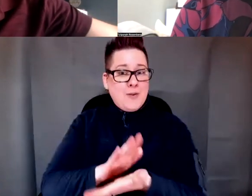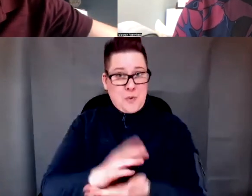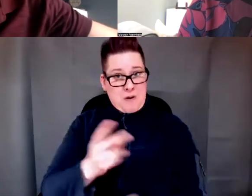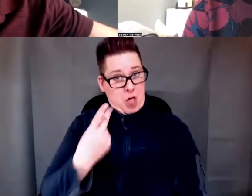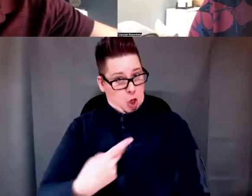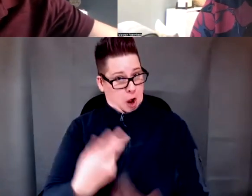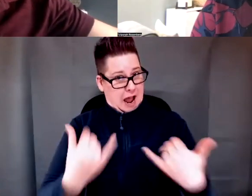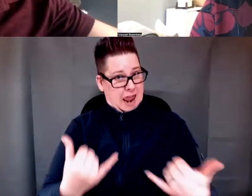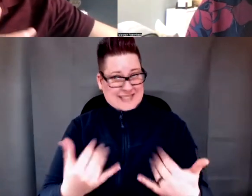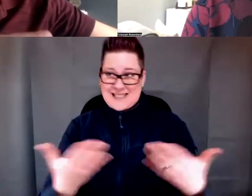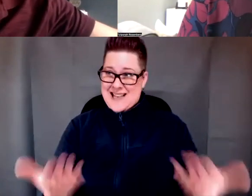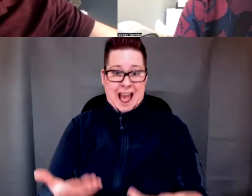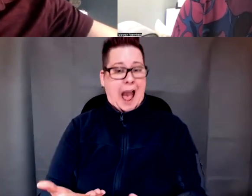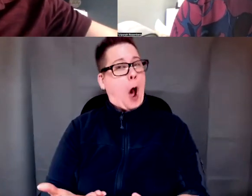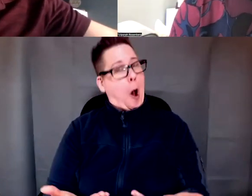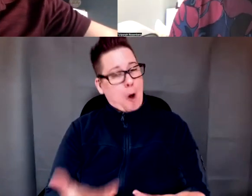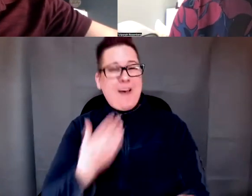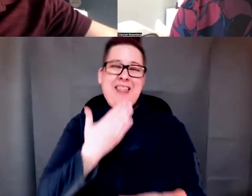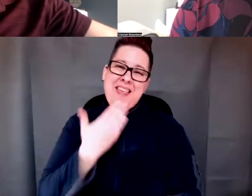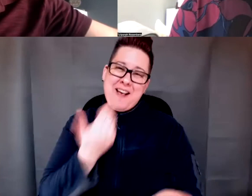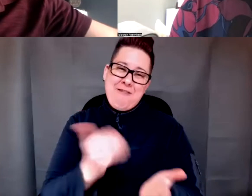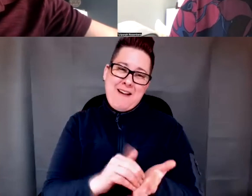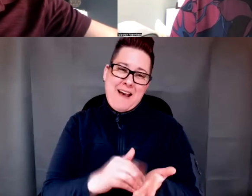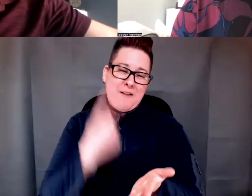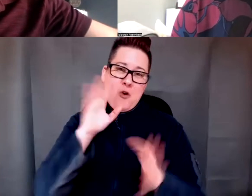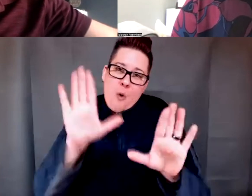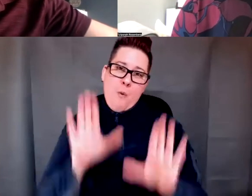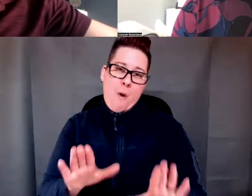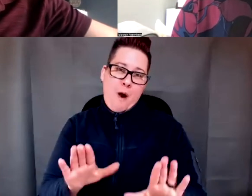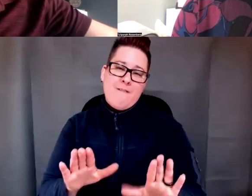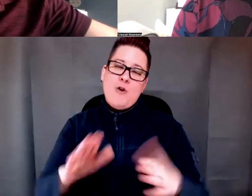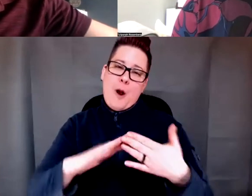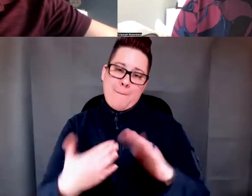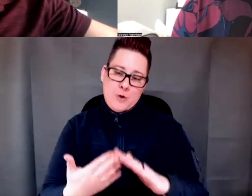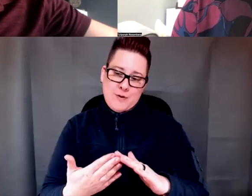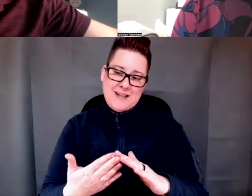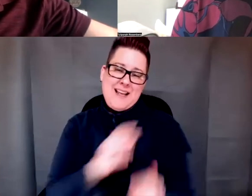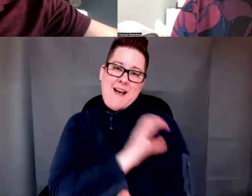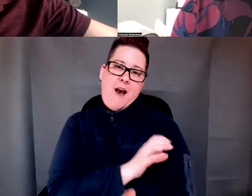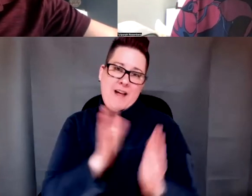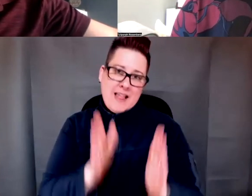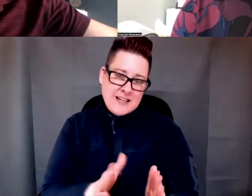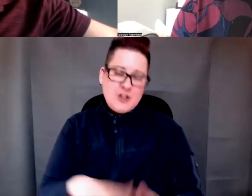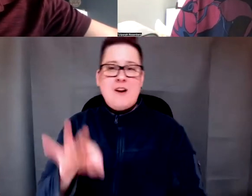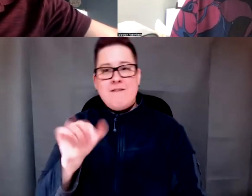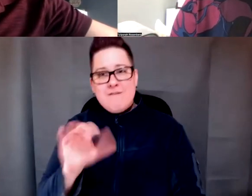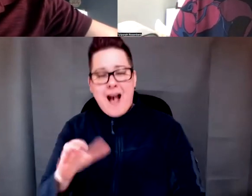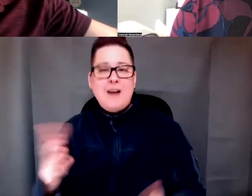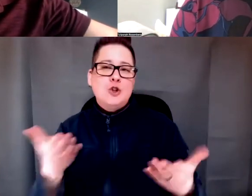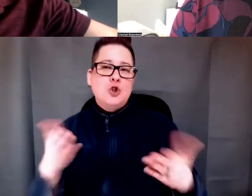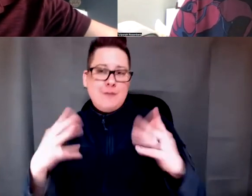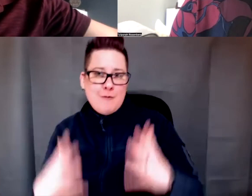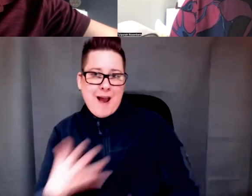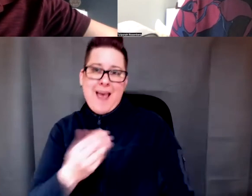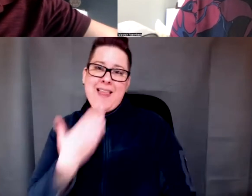sharing this space. And thank you again for your wonderful community of clinicians, faculty, service provider.